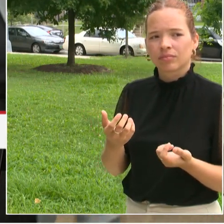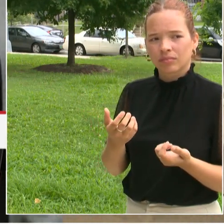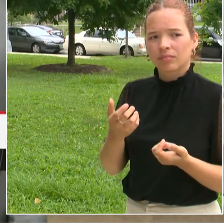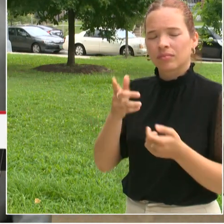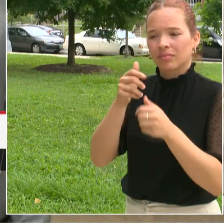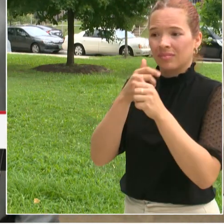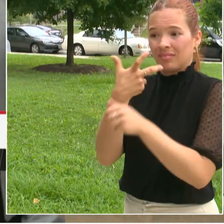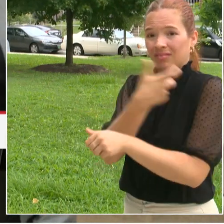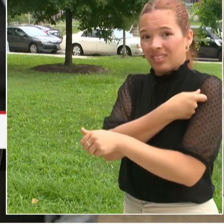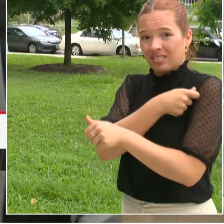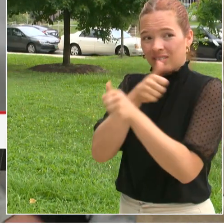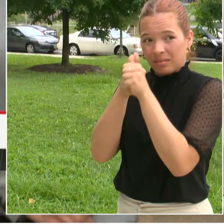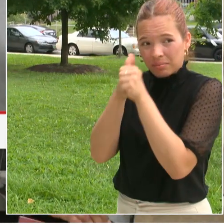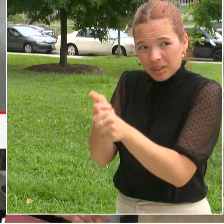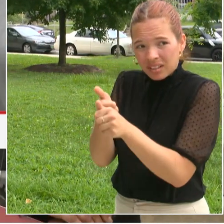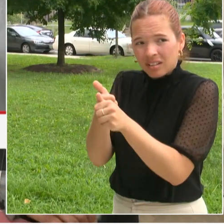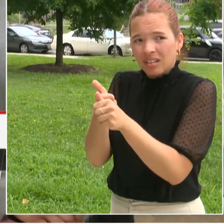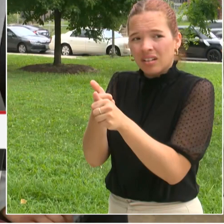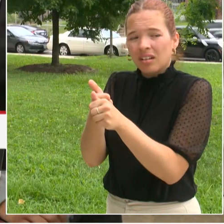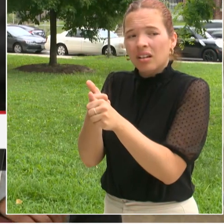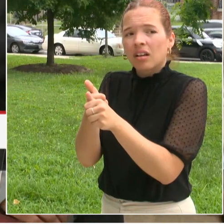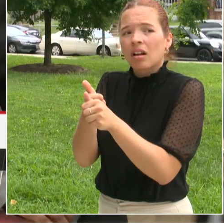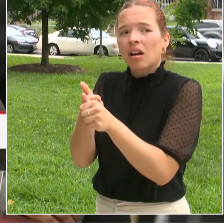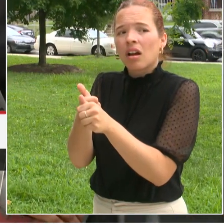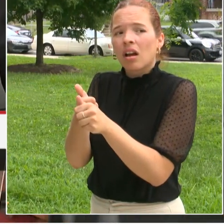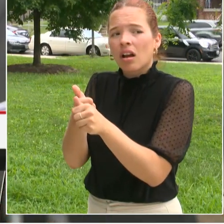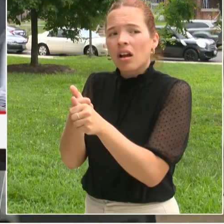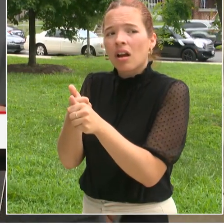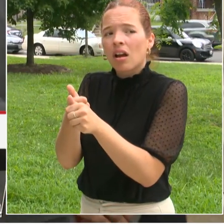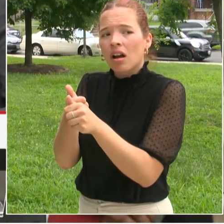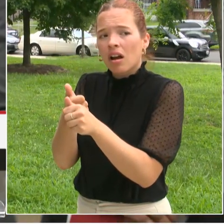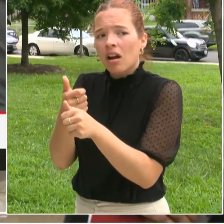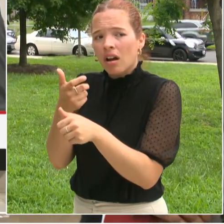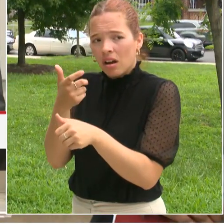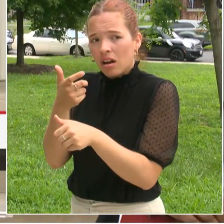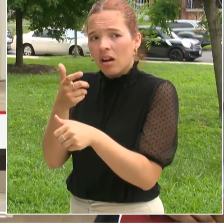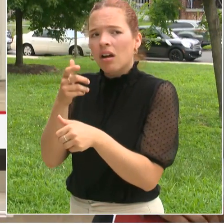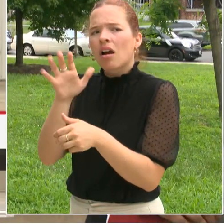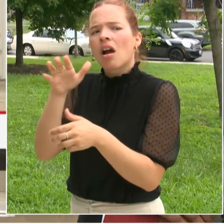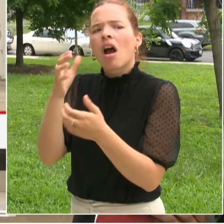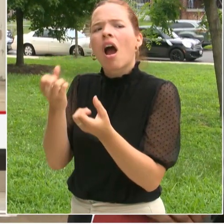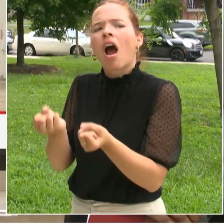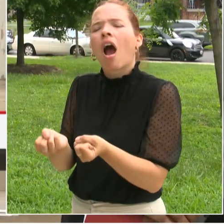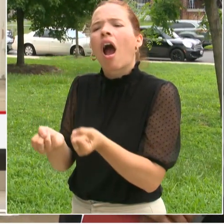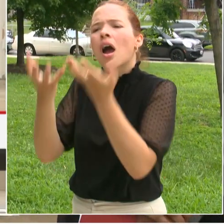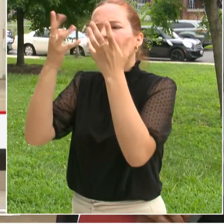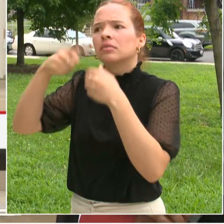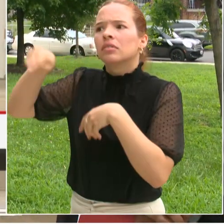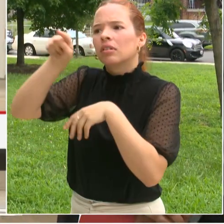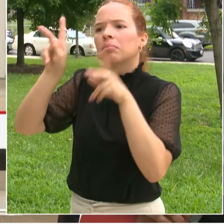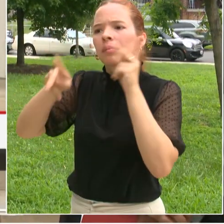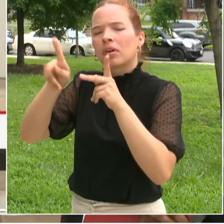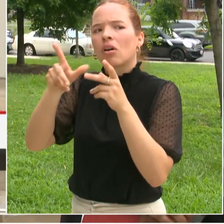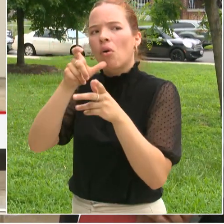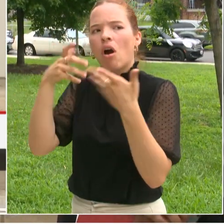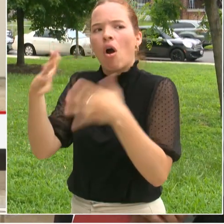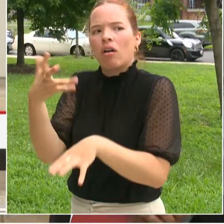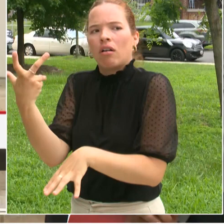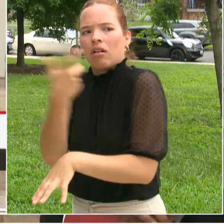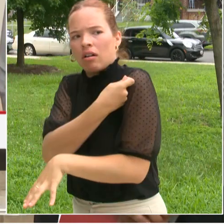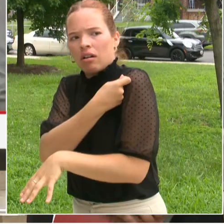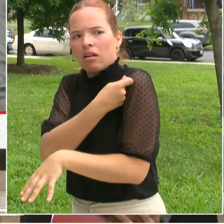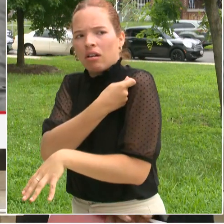mentioned that some numbers have rebounded or improved and I'm curious if they've rebounded to pre-COVID levels.